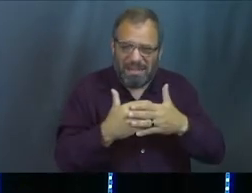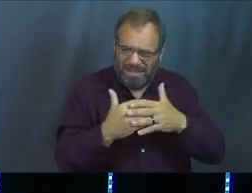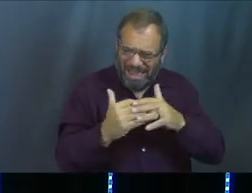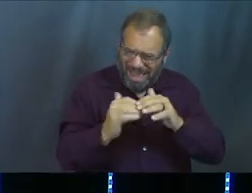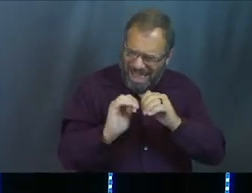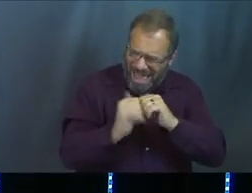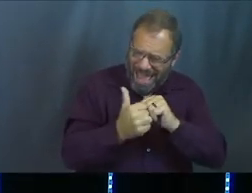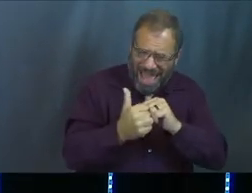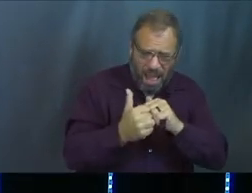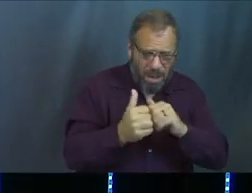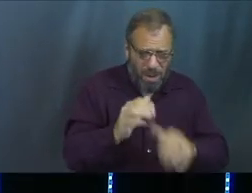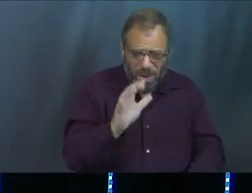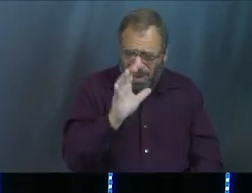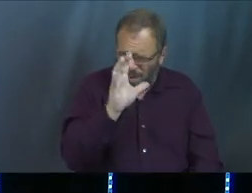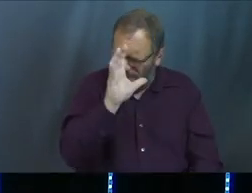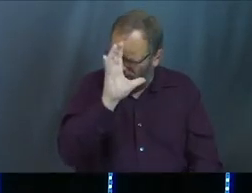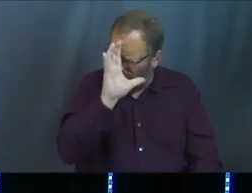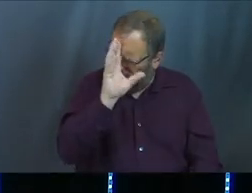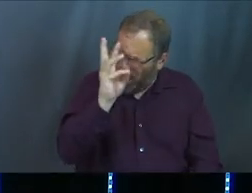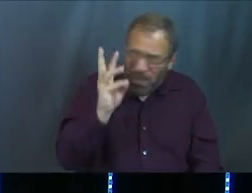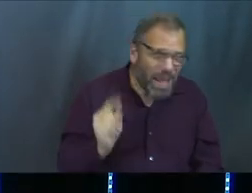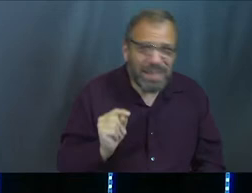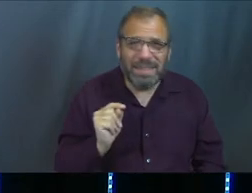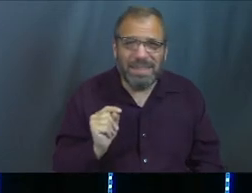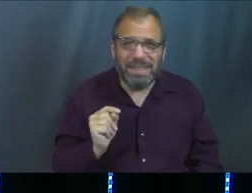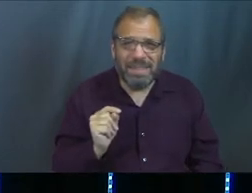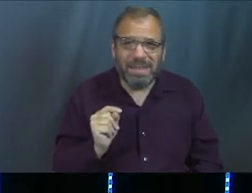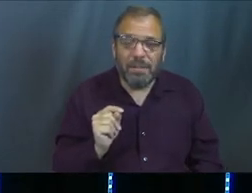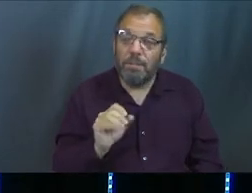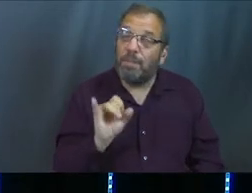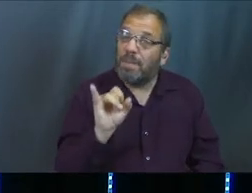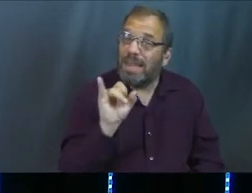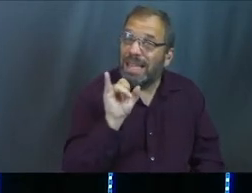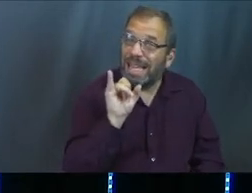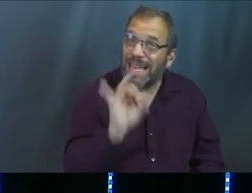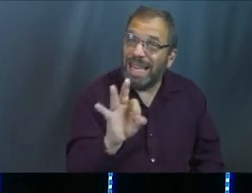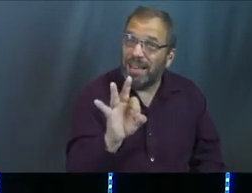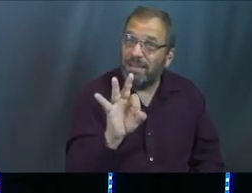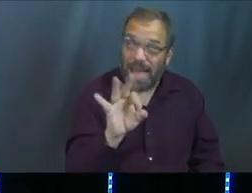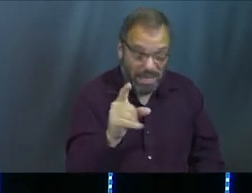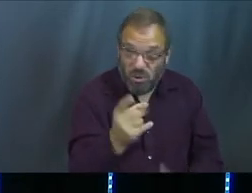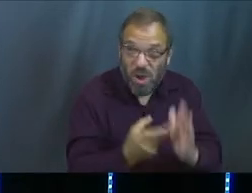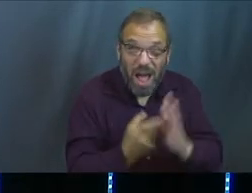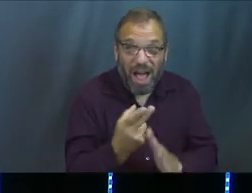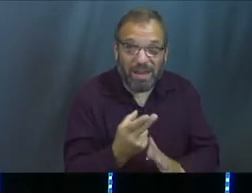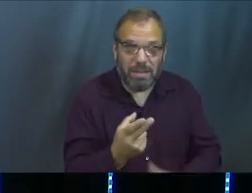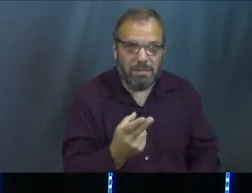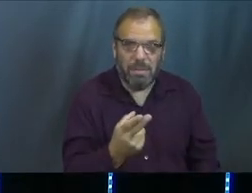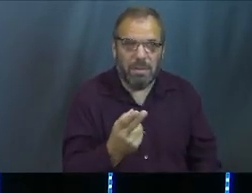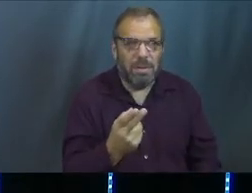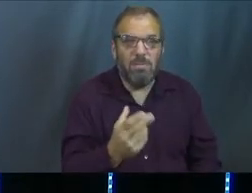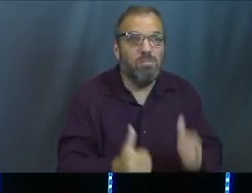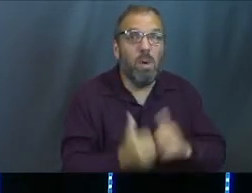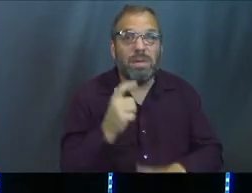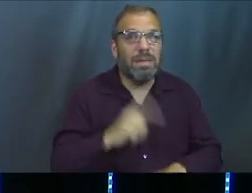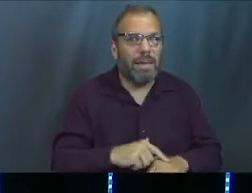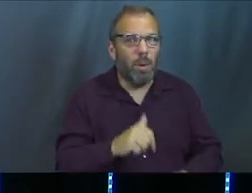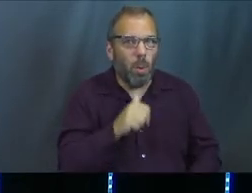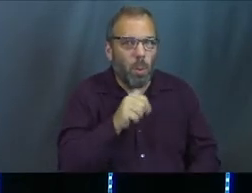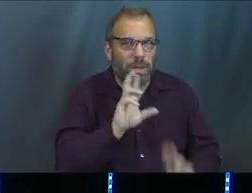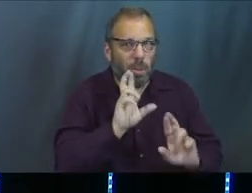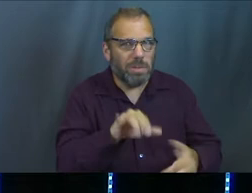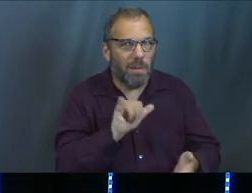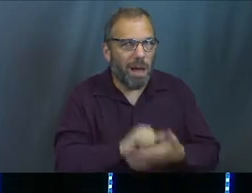Seriously, it blows my mind. How? Because if we were extremely honest, that is not, 90% of the time, it's not how we